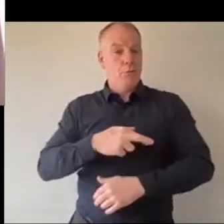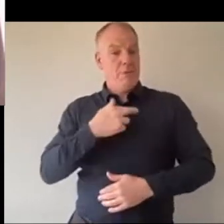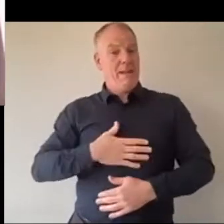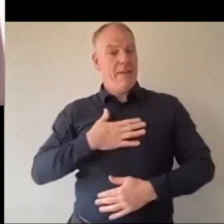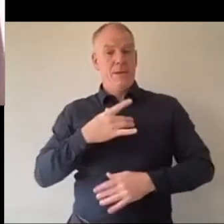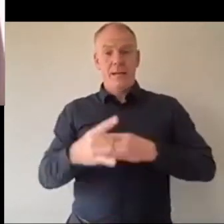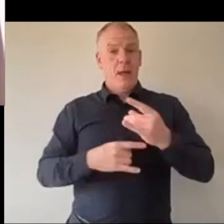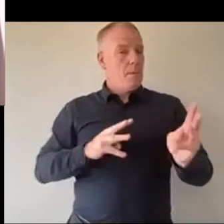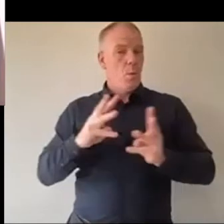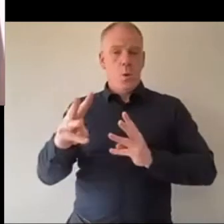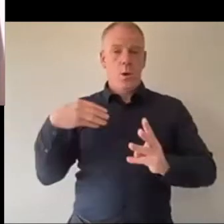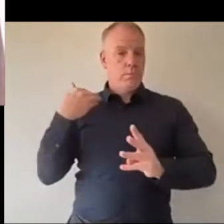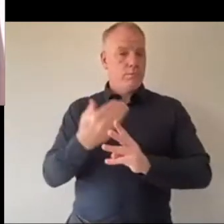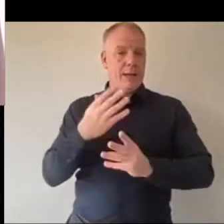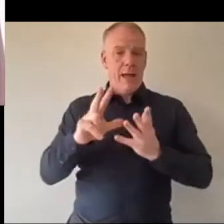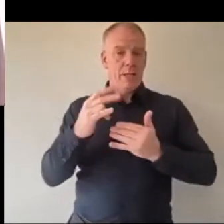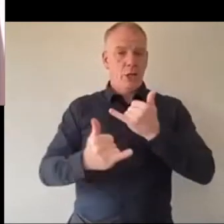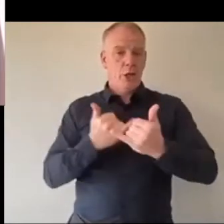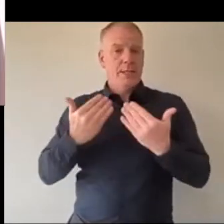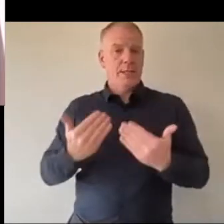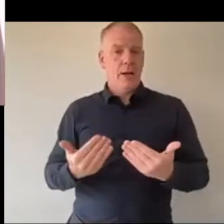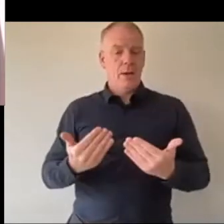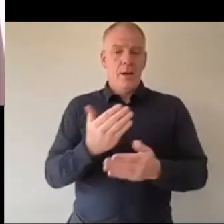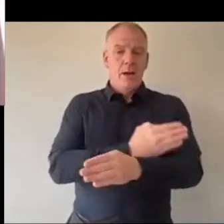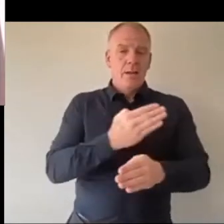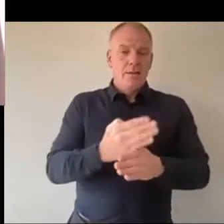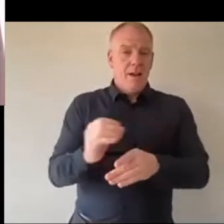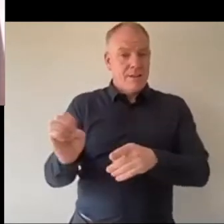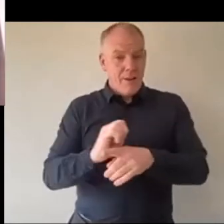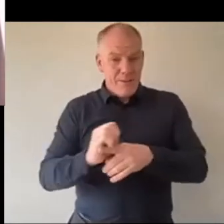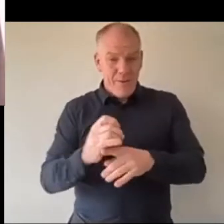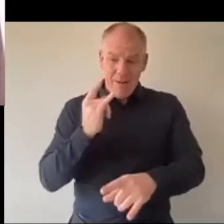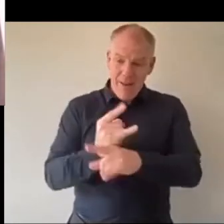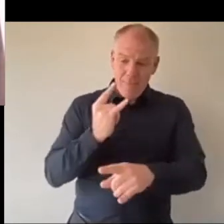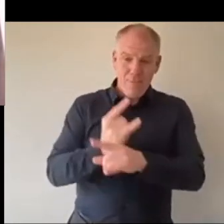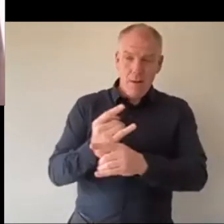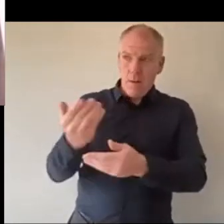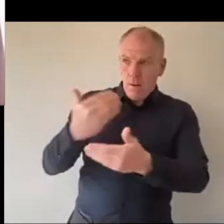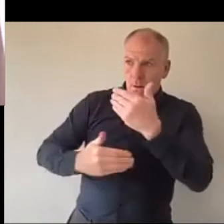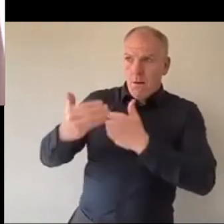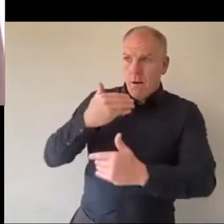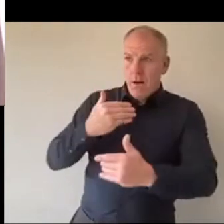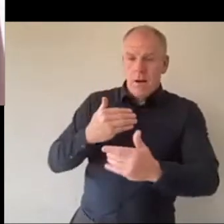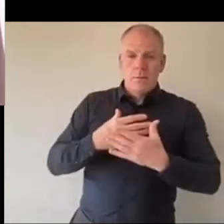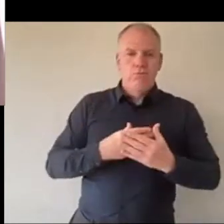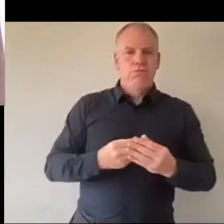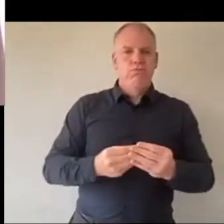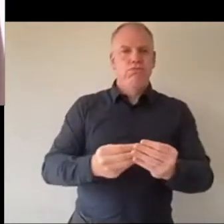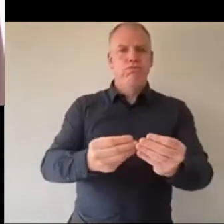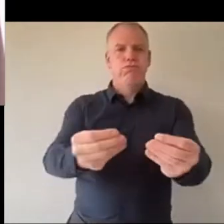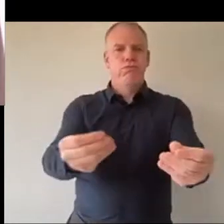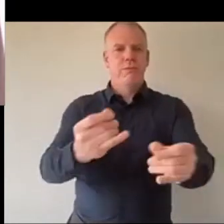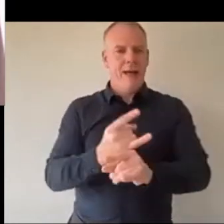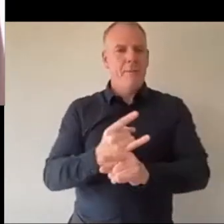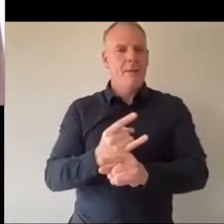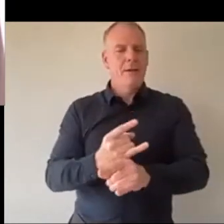been doing this work for 8 years once you start getting the adequate help everything, it does work it works and that's why I'm so passionate